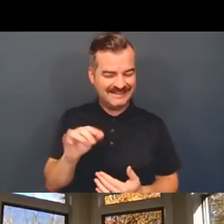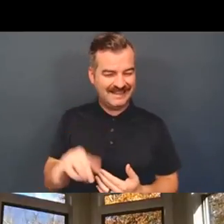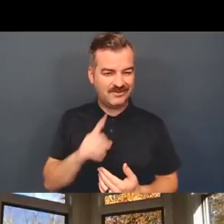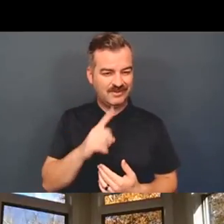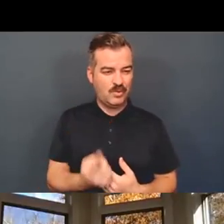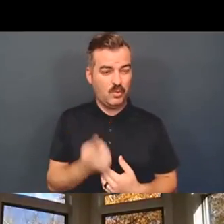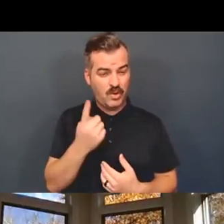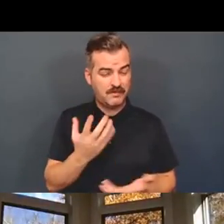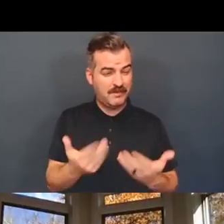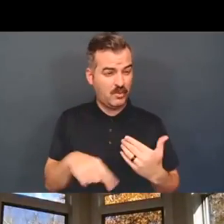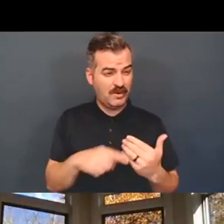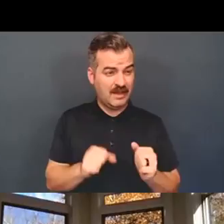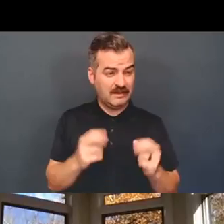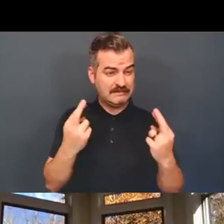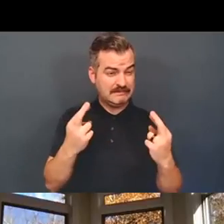direction to hope for.